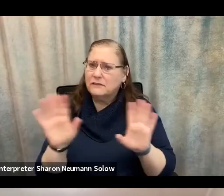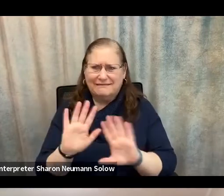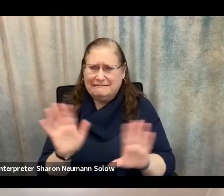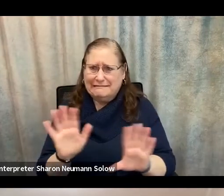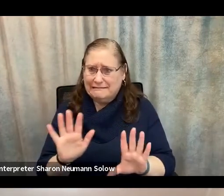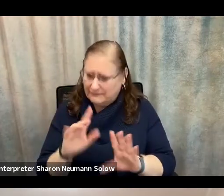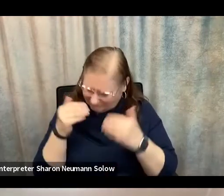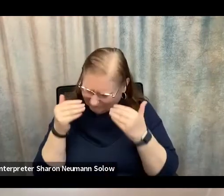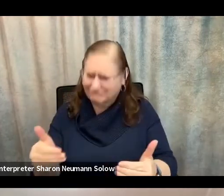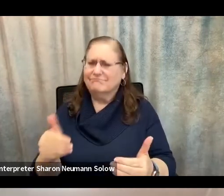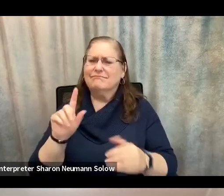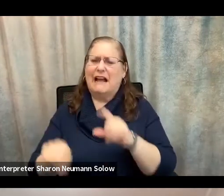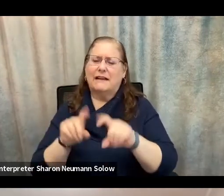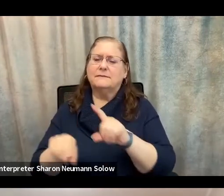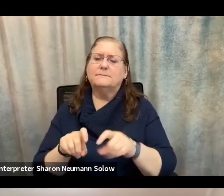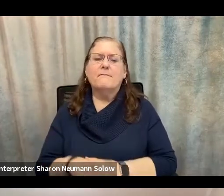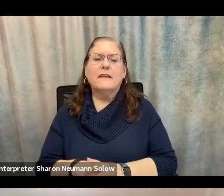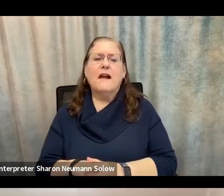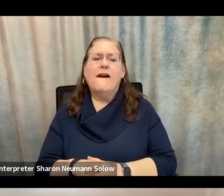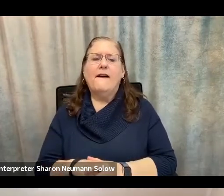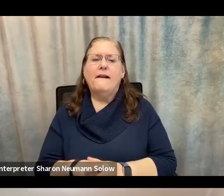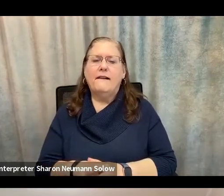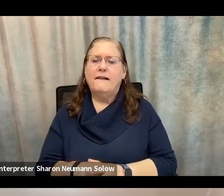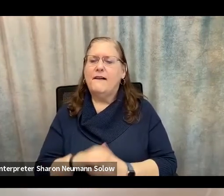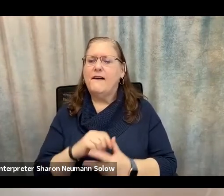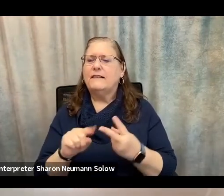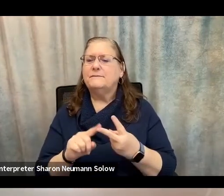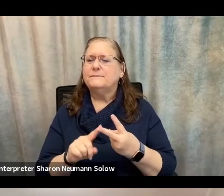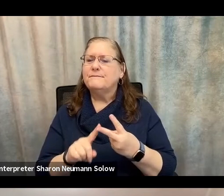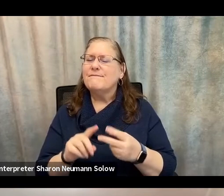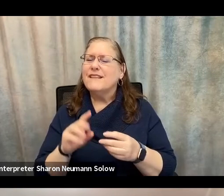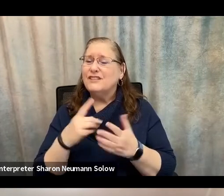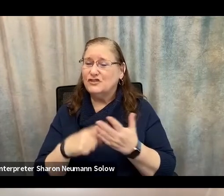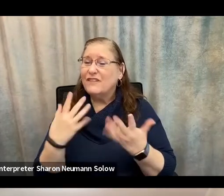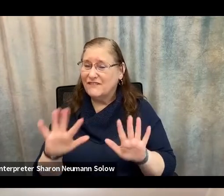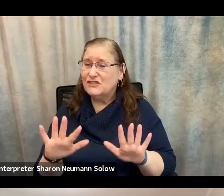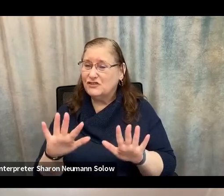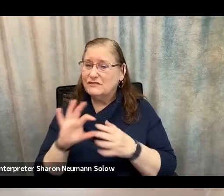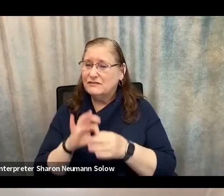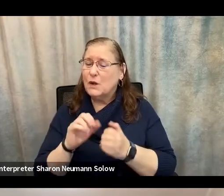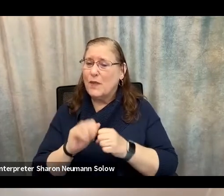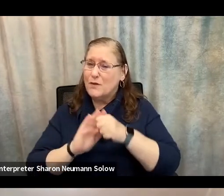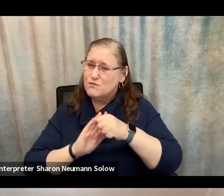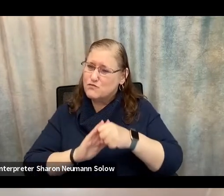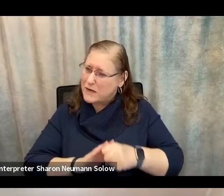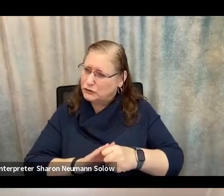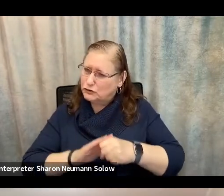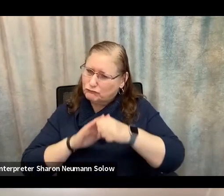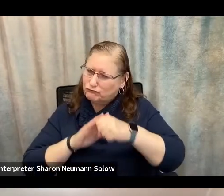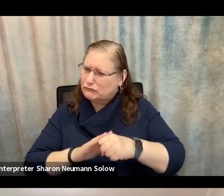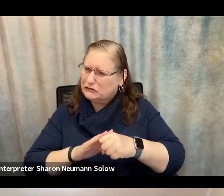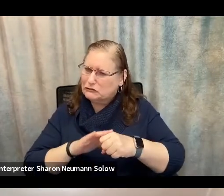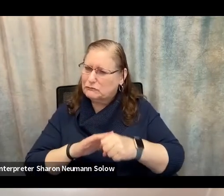The other tactic, we talked about this a little, is the pressure tactics. Someone, if someone, a salesperson is